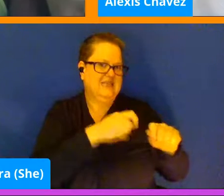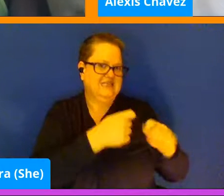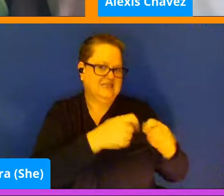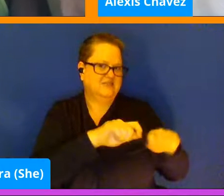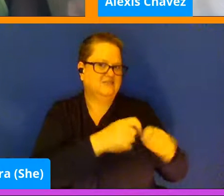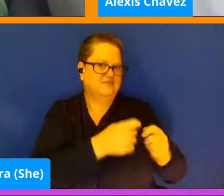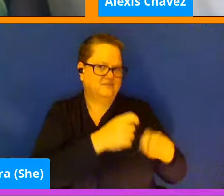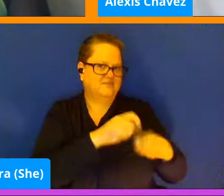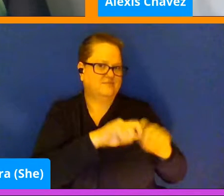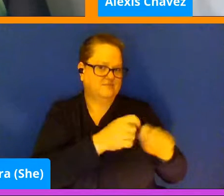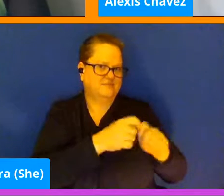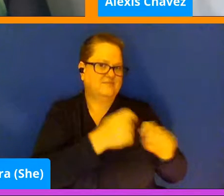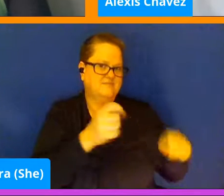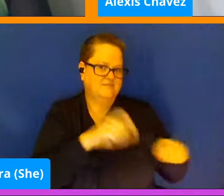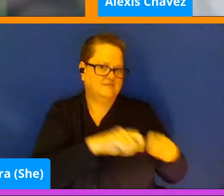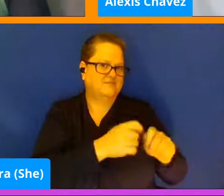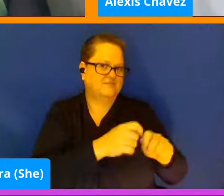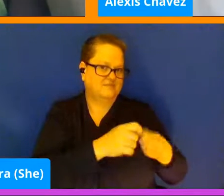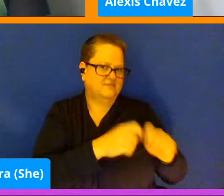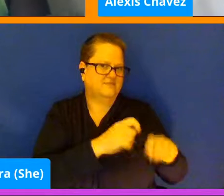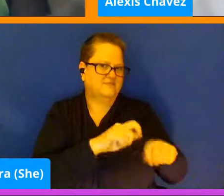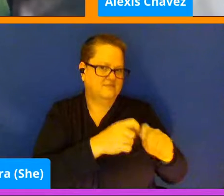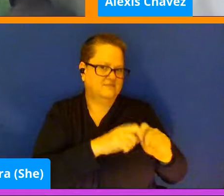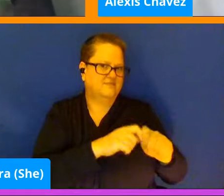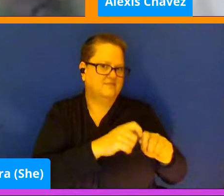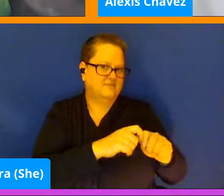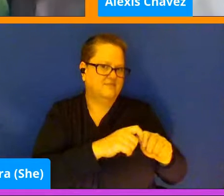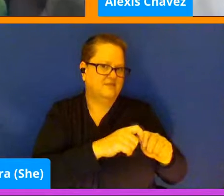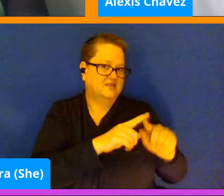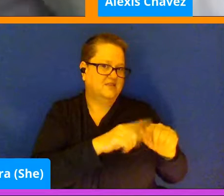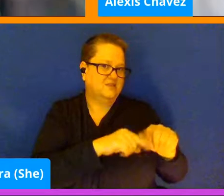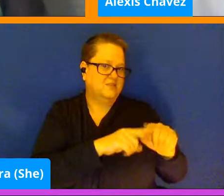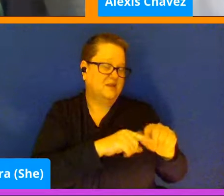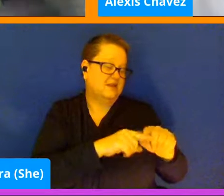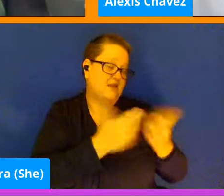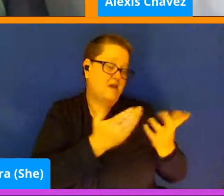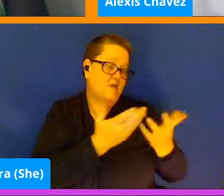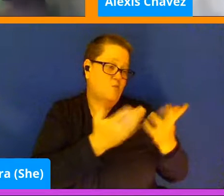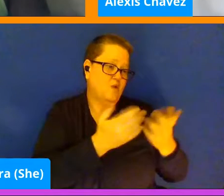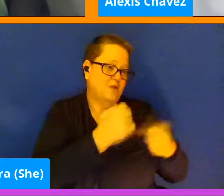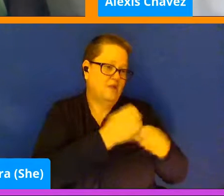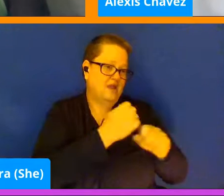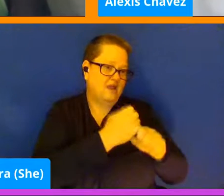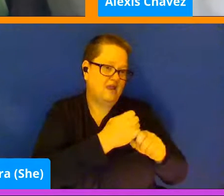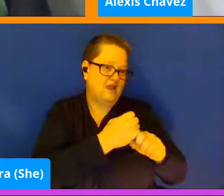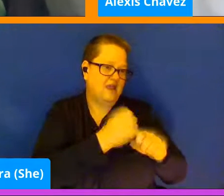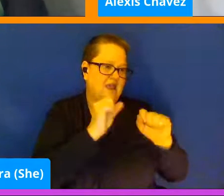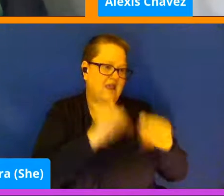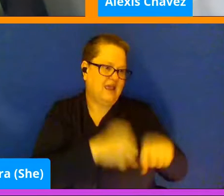And so, like, that's, I mean, depending on what you're making, it could be a very repetitive